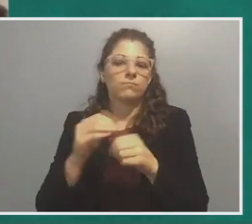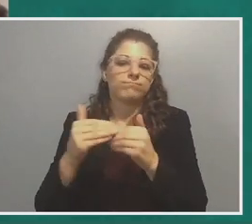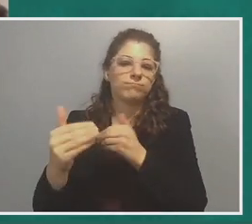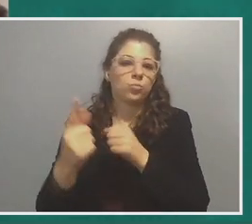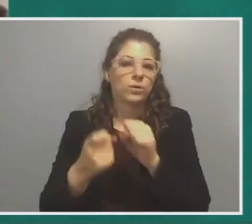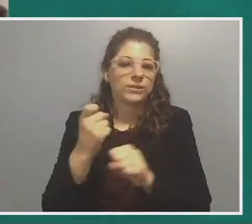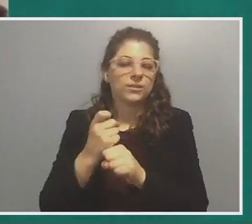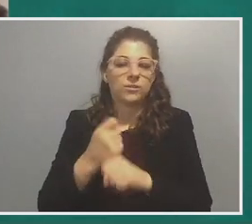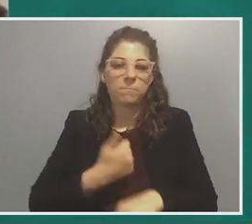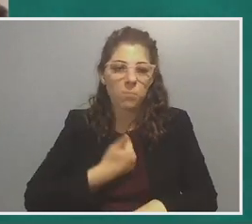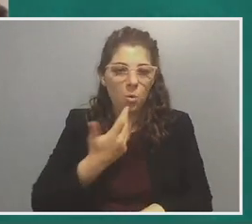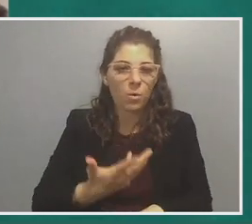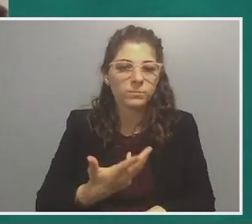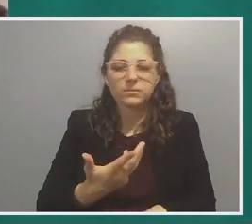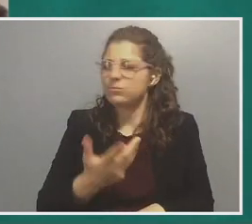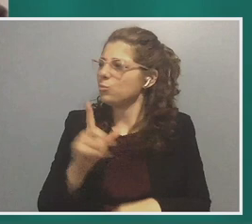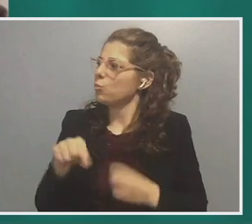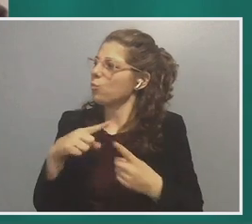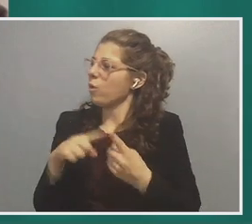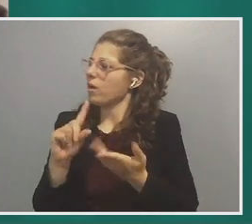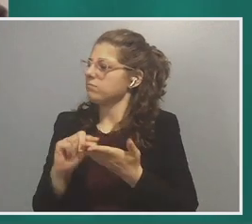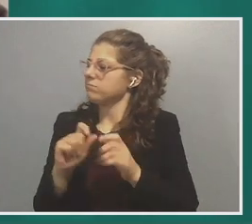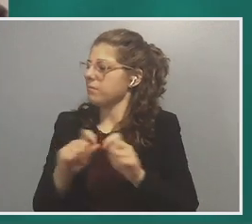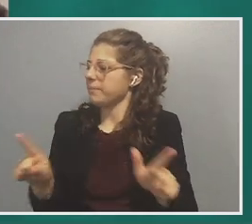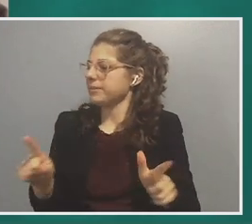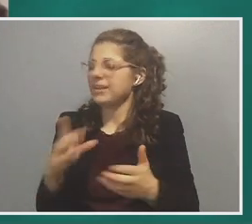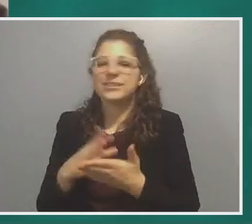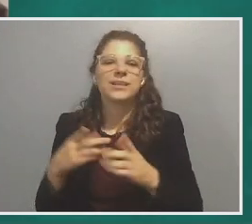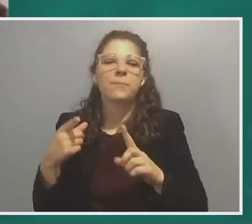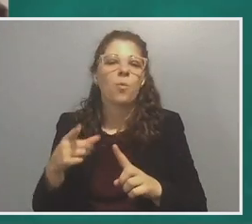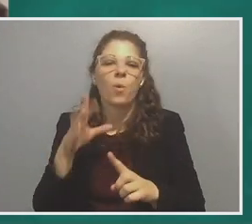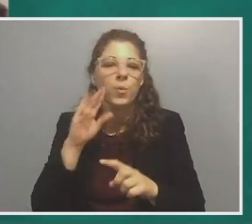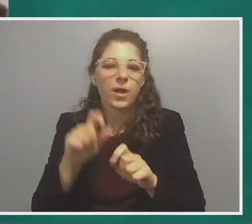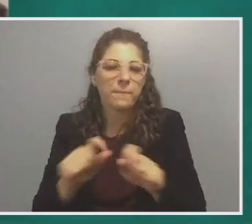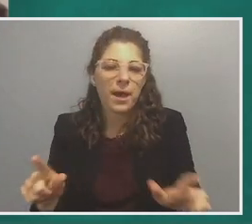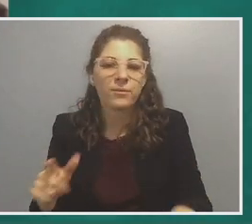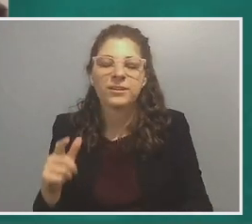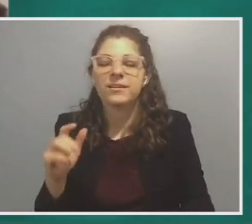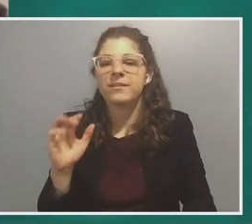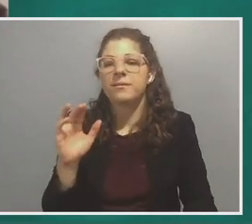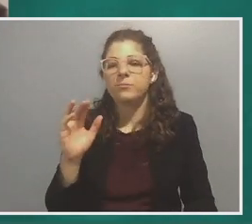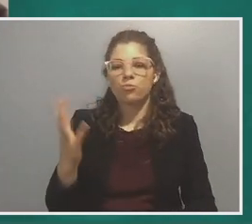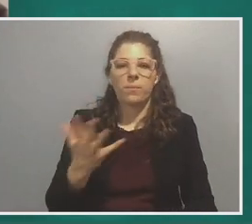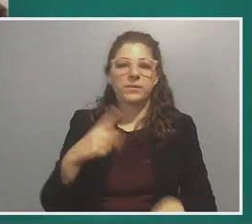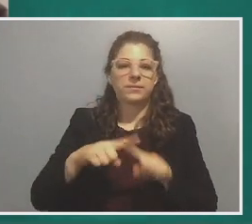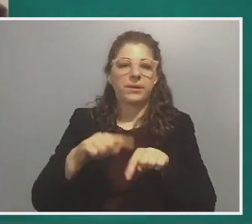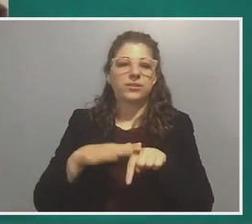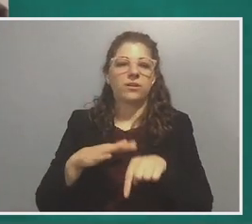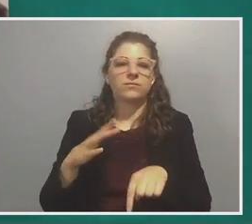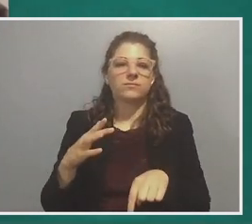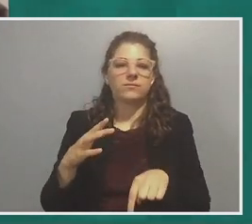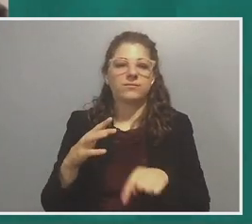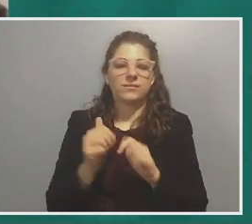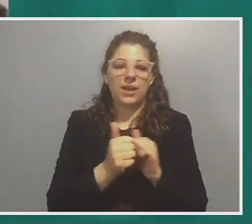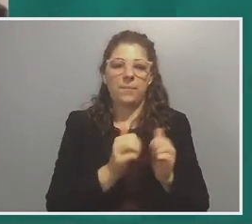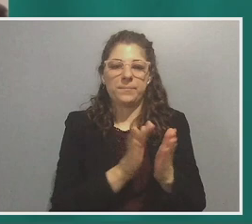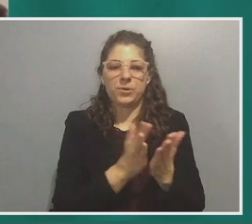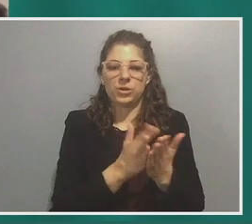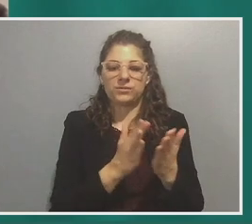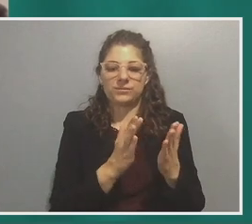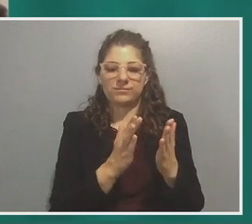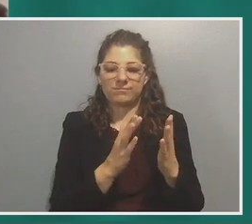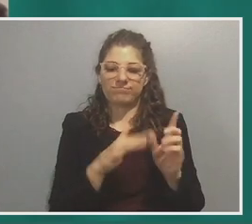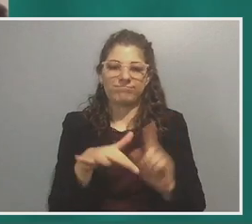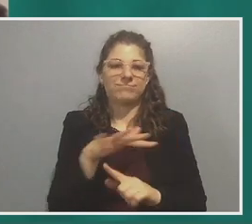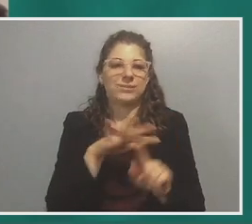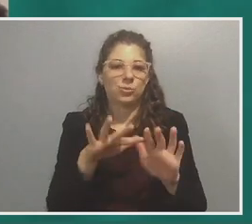poems, which will, I'm not sure when that's supposed to come out at some point. Um, uh, probably depends on how this book moves in the world. Um,